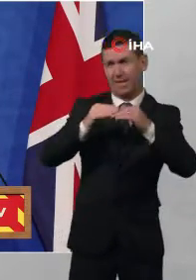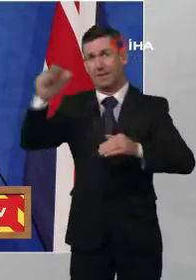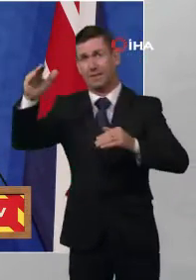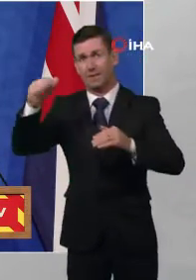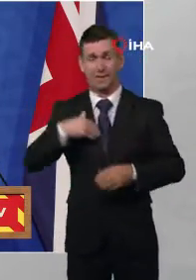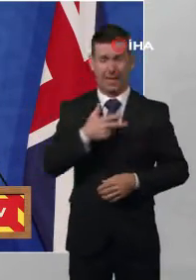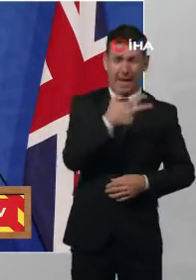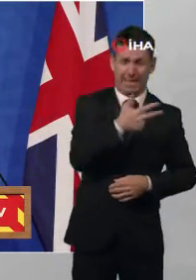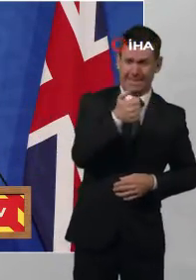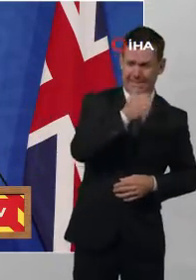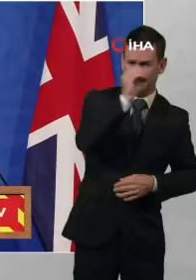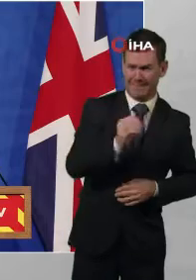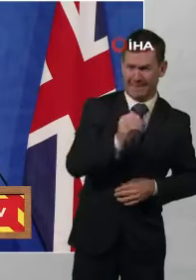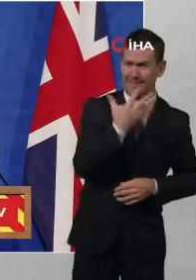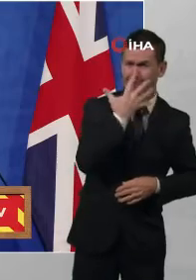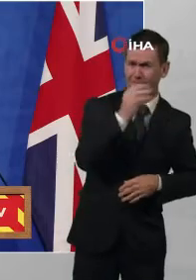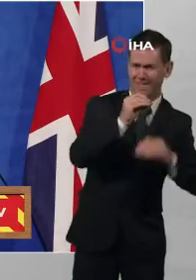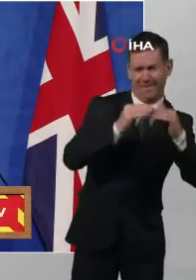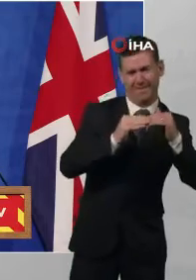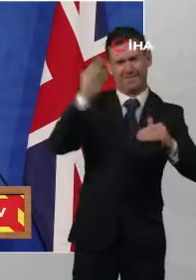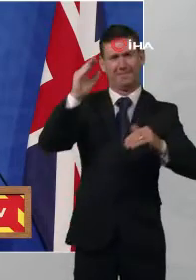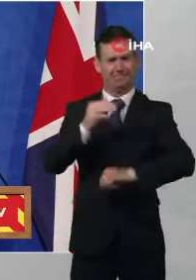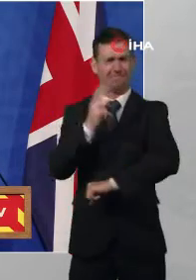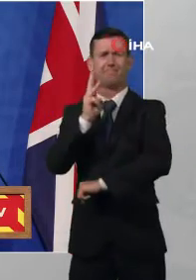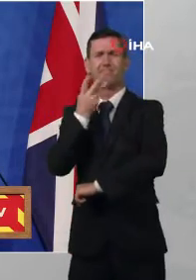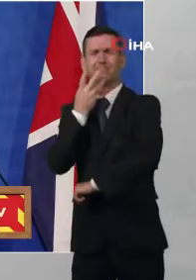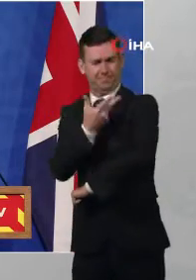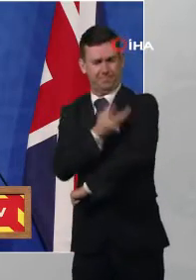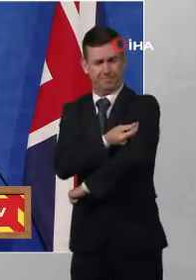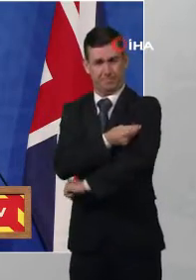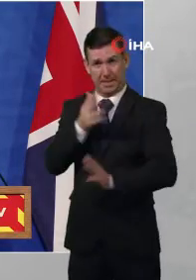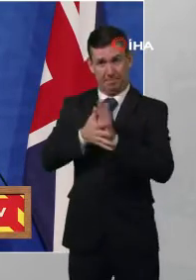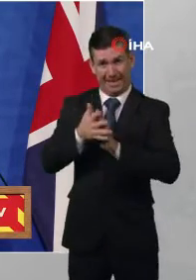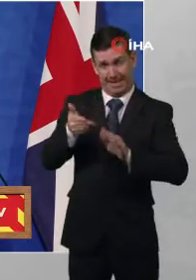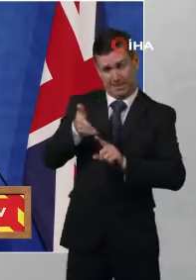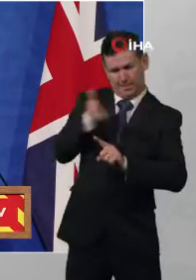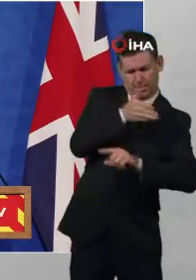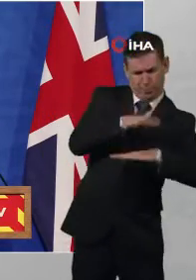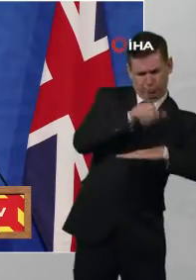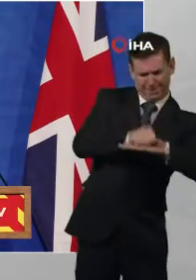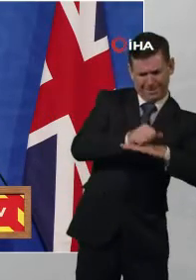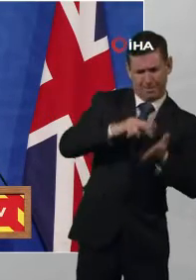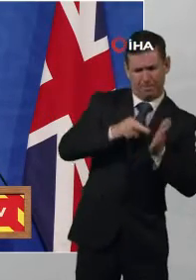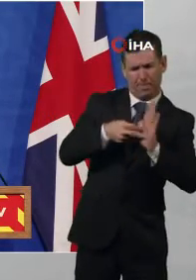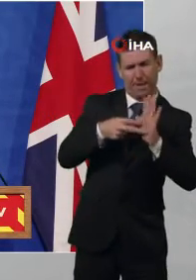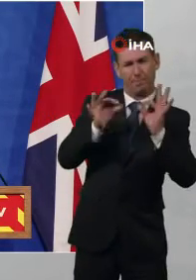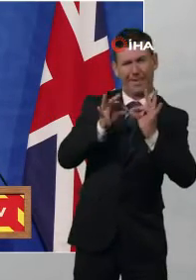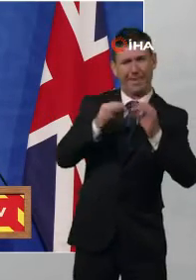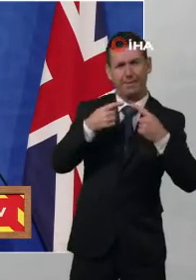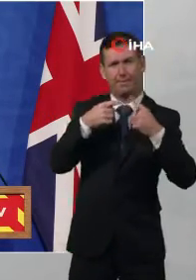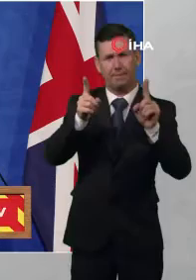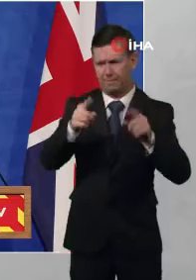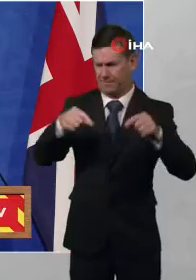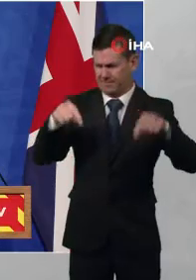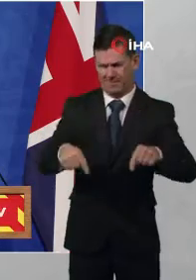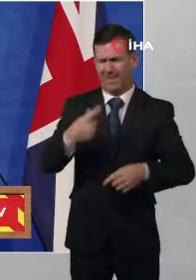And so together with the plan b measures that we introduced before Christmas we have a chance to ride out this Omicron